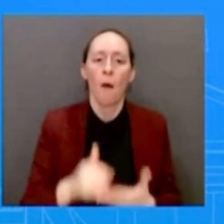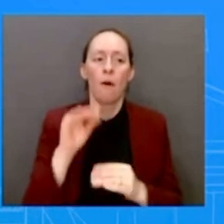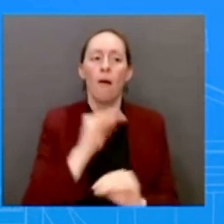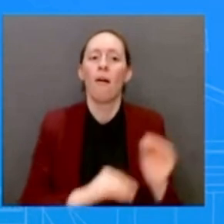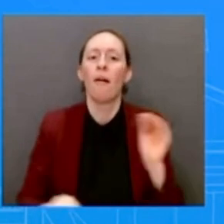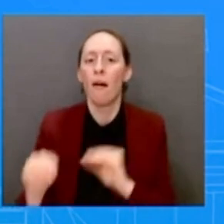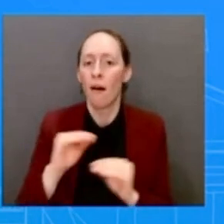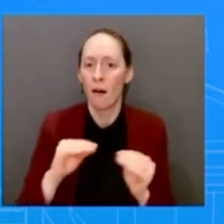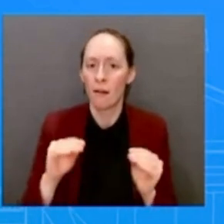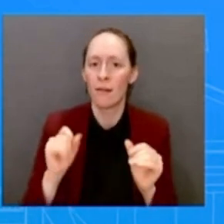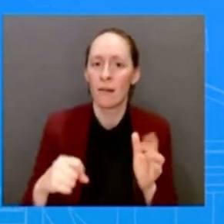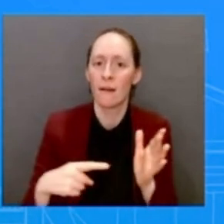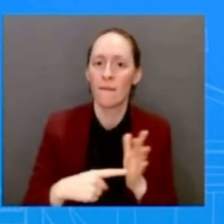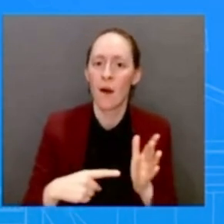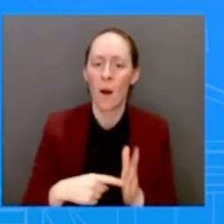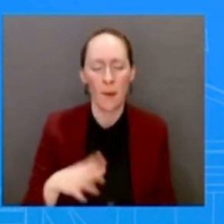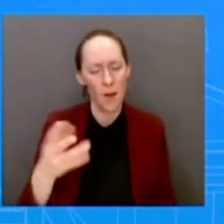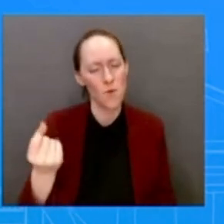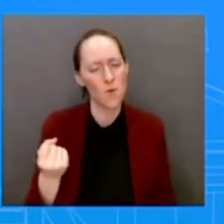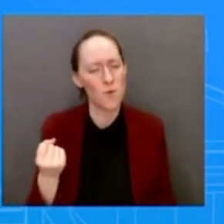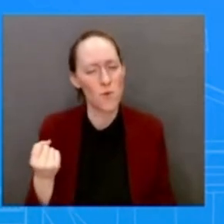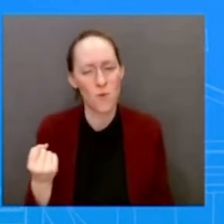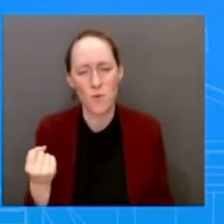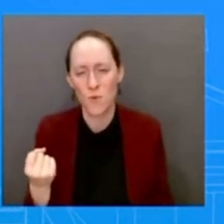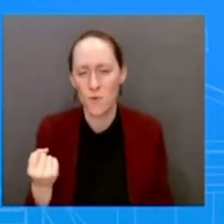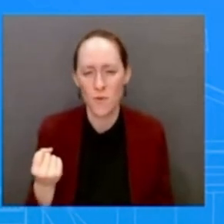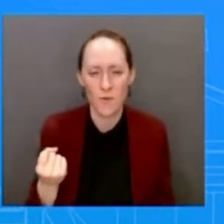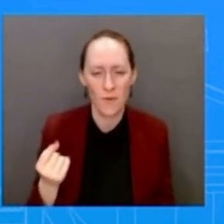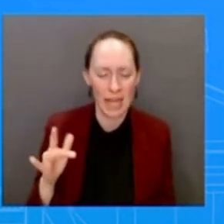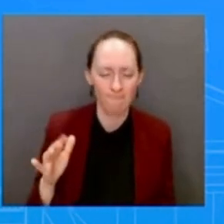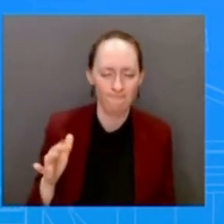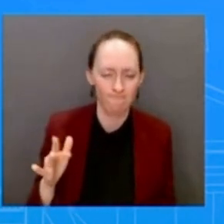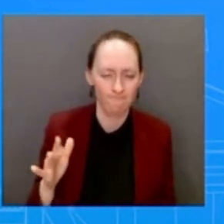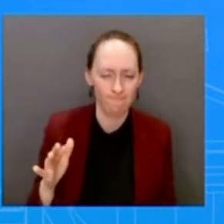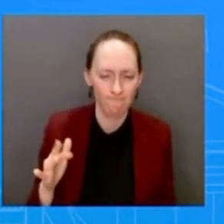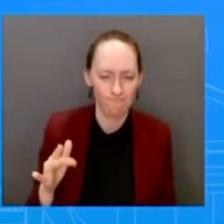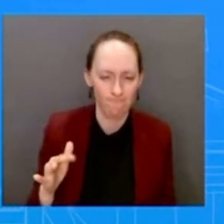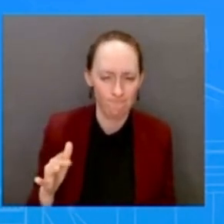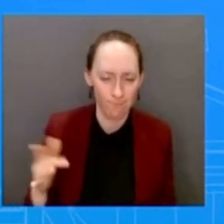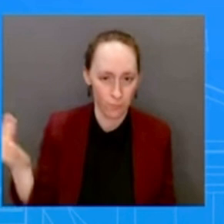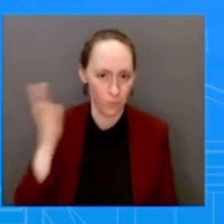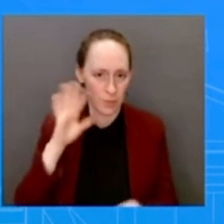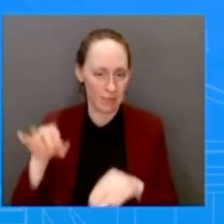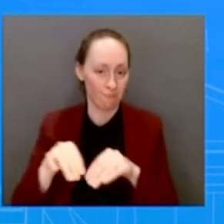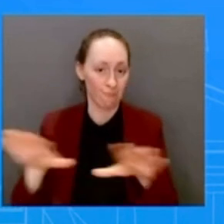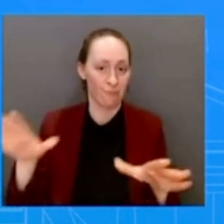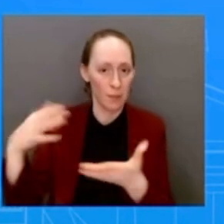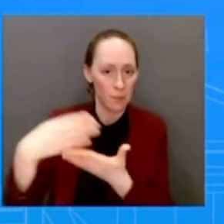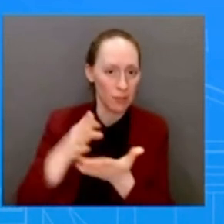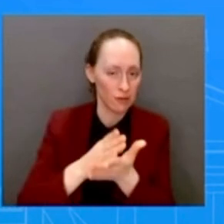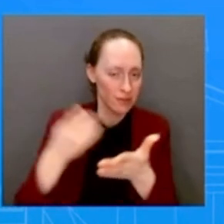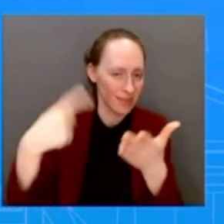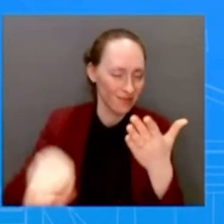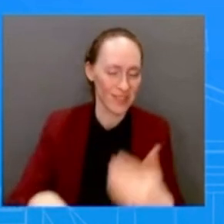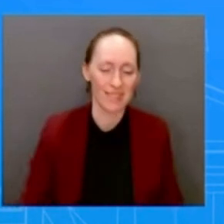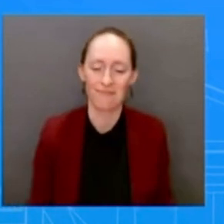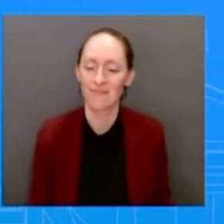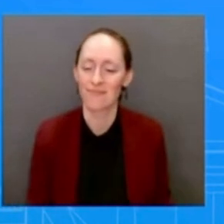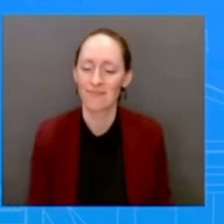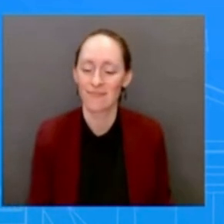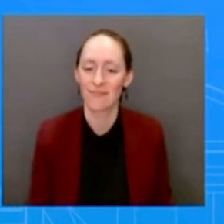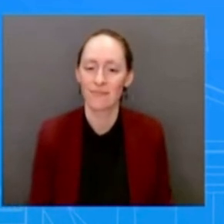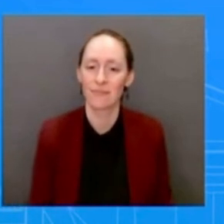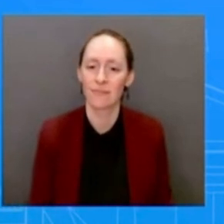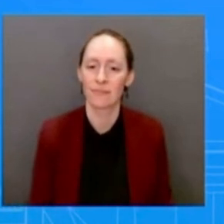budget that will be out next week. Thanks, Karine. Just following up on Colleen's question on the D.C. crime